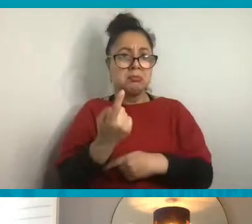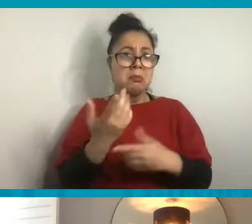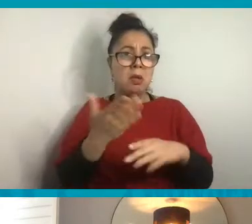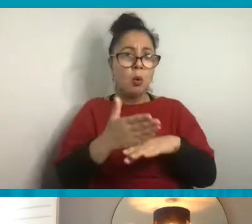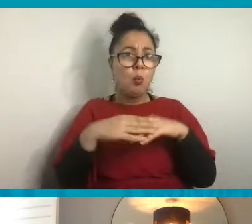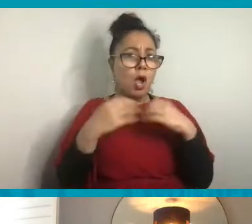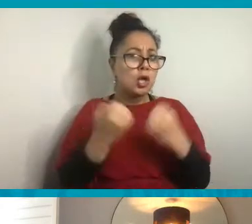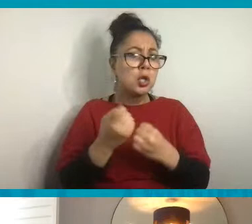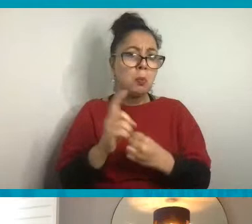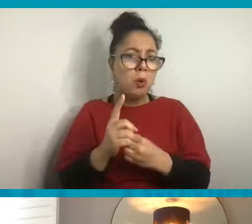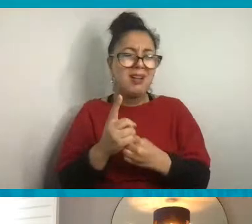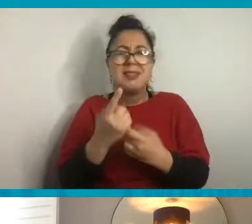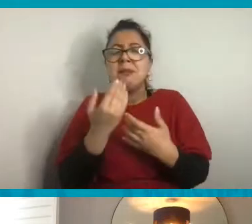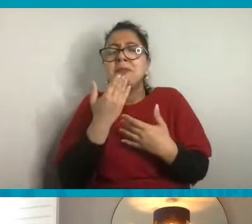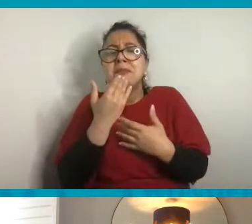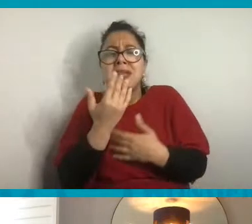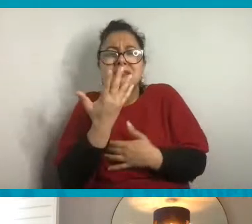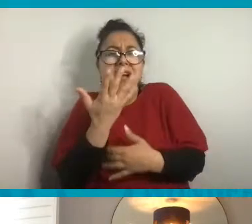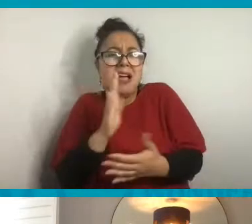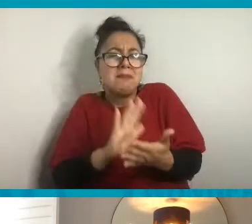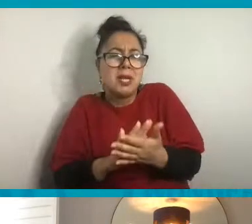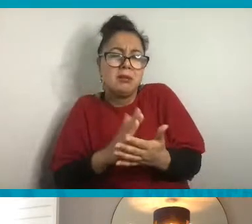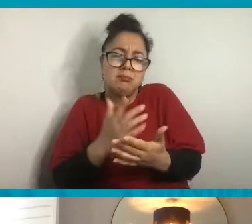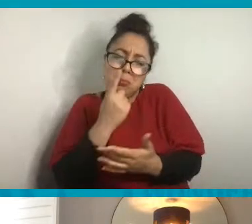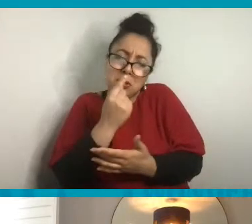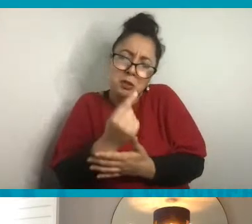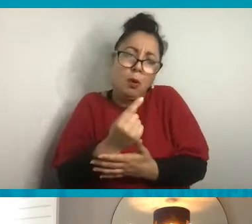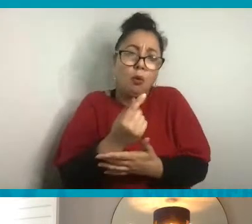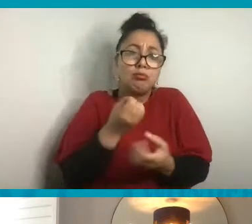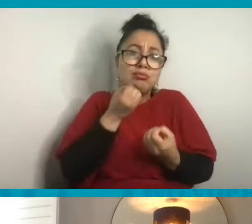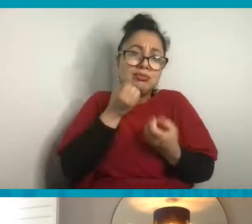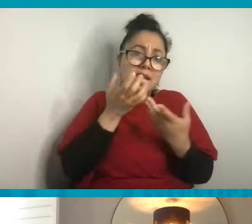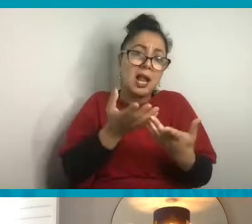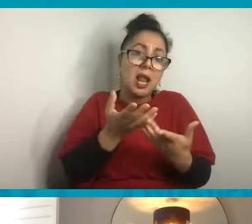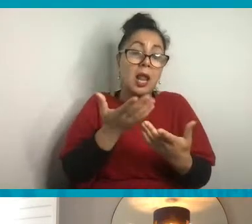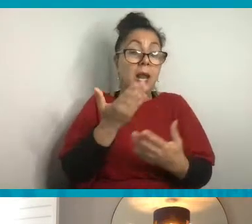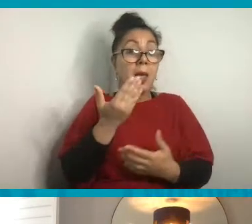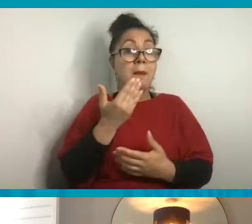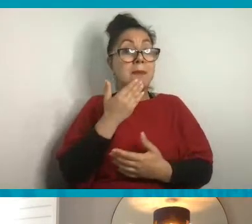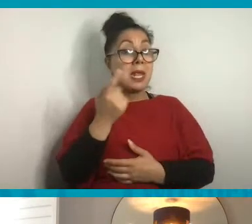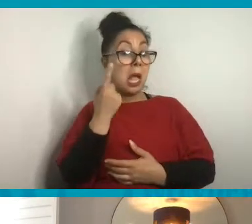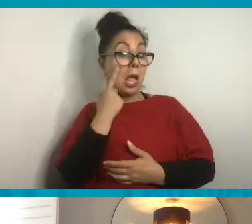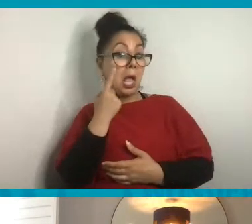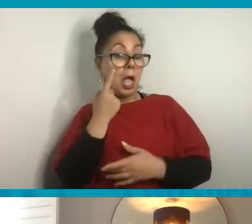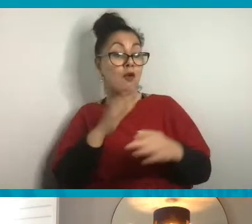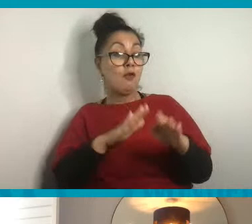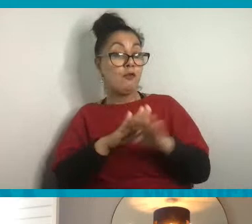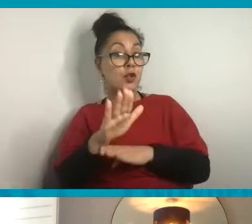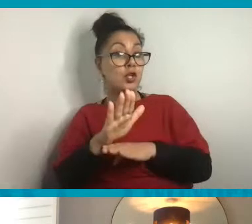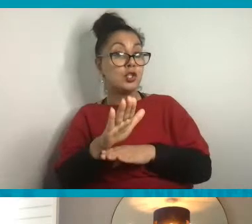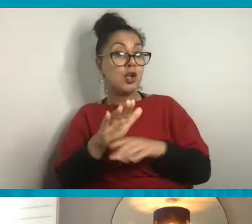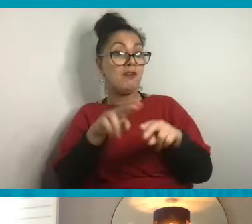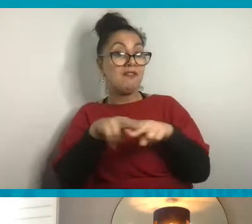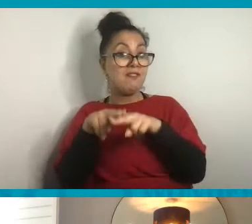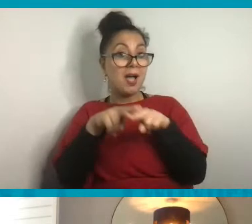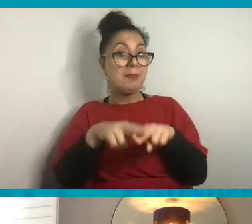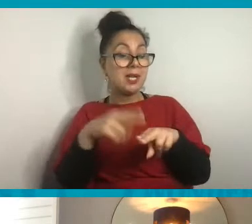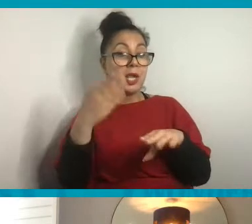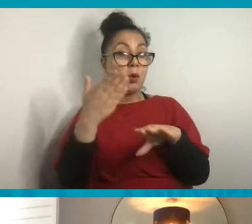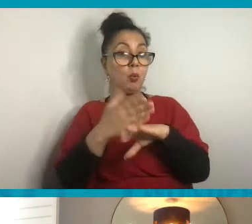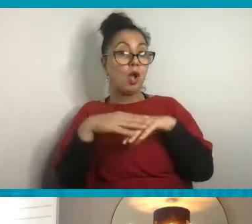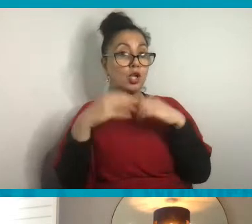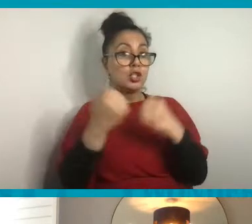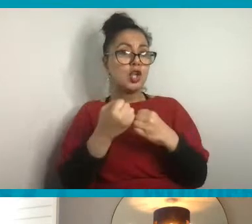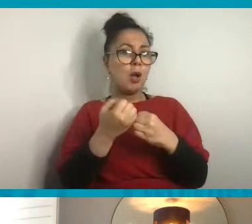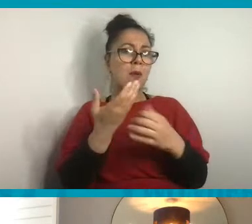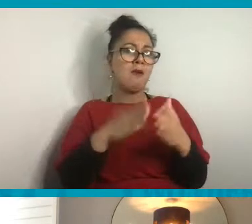five minutes to tell us. And please keep your eye out for future family workshops from the Great Exhibition Road